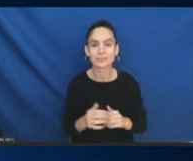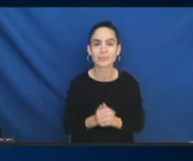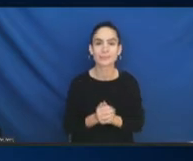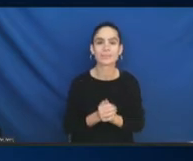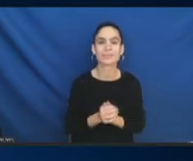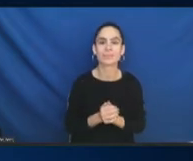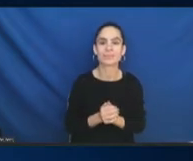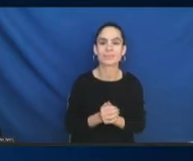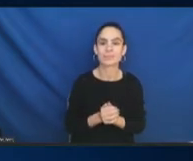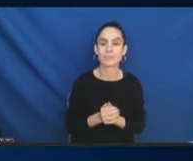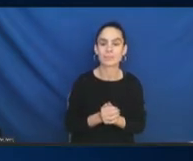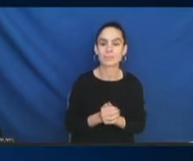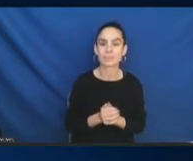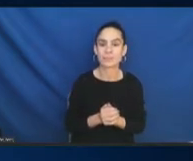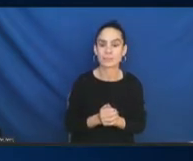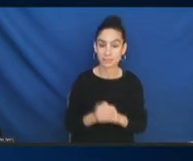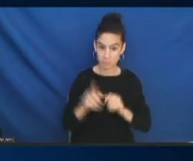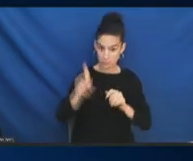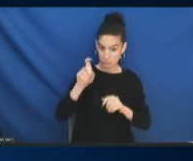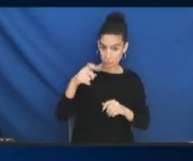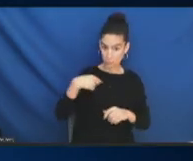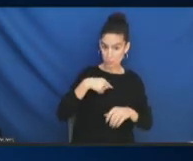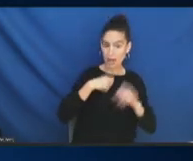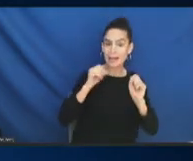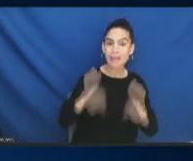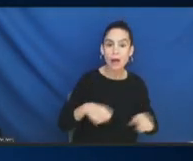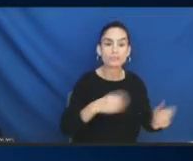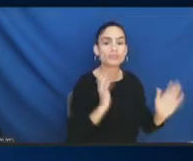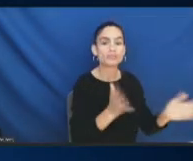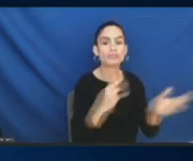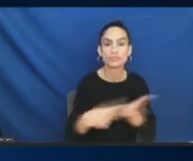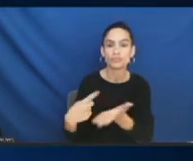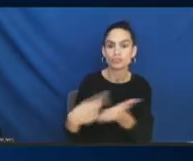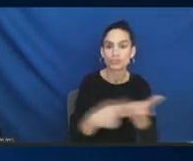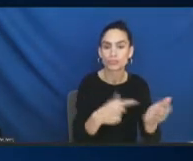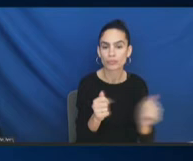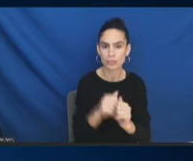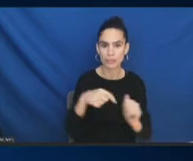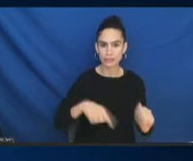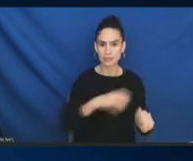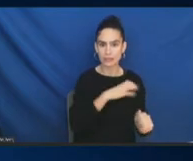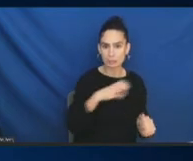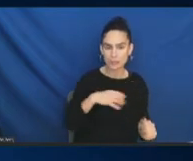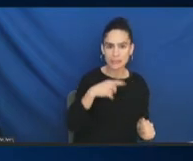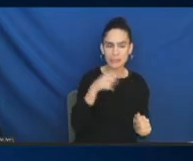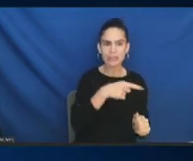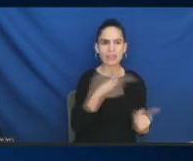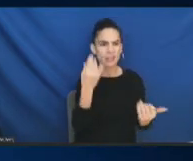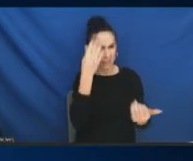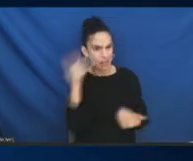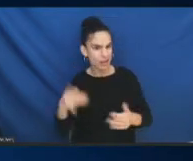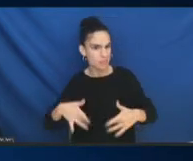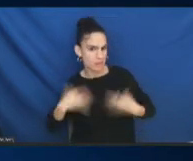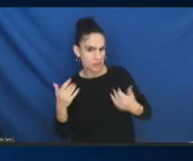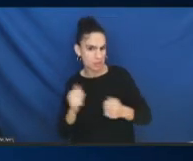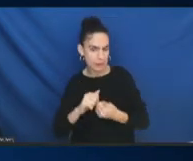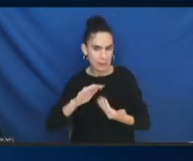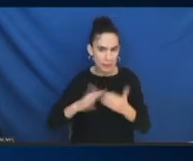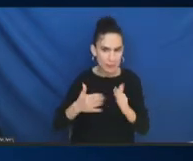commissioners? Tell them, hey, look, this is what's going on in this community, or you may want to see this nuance.